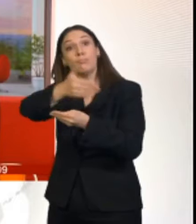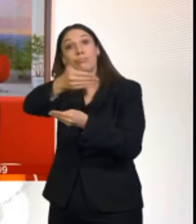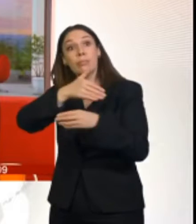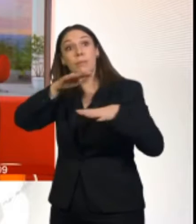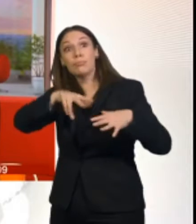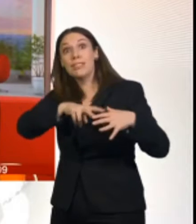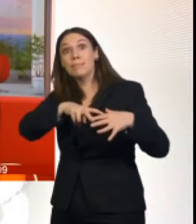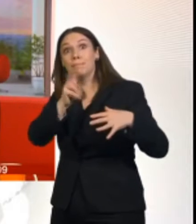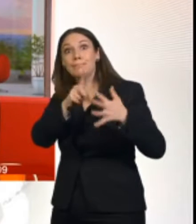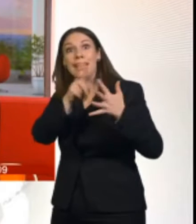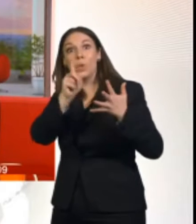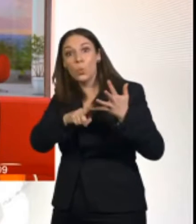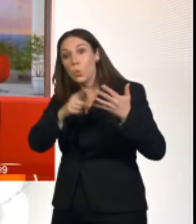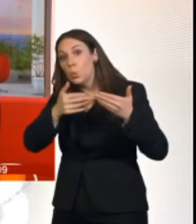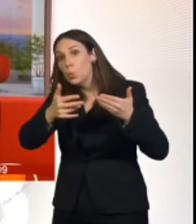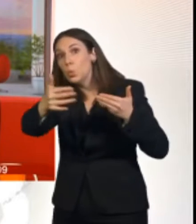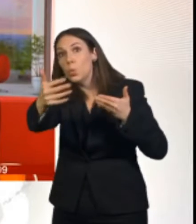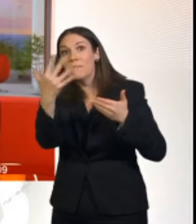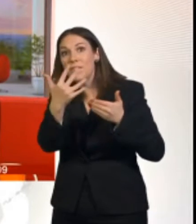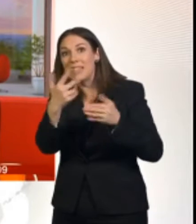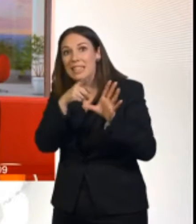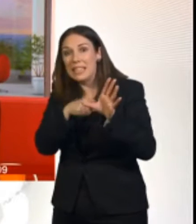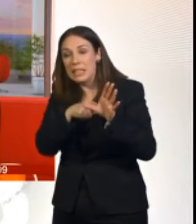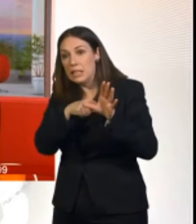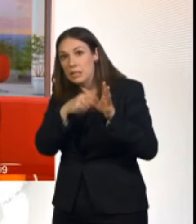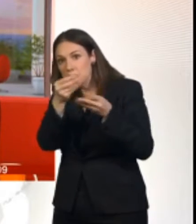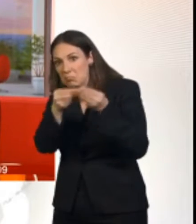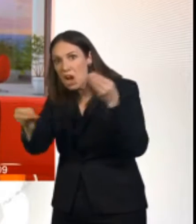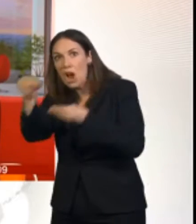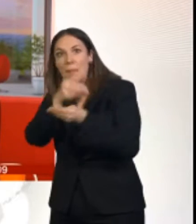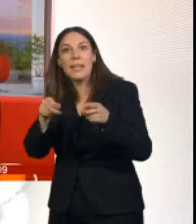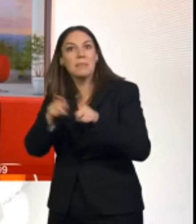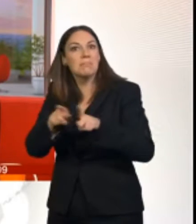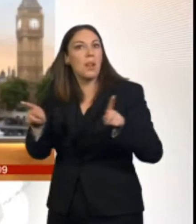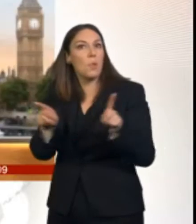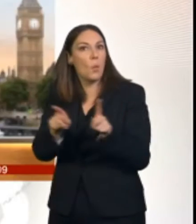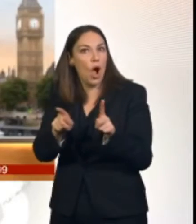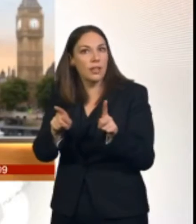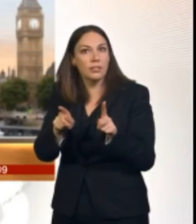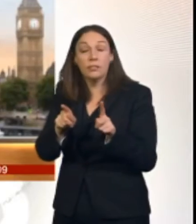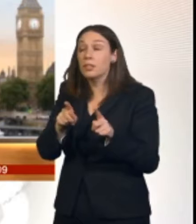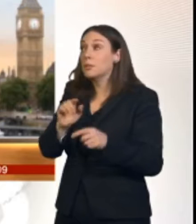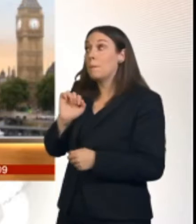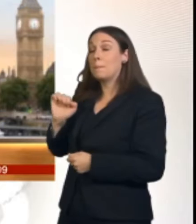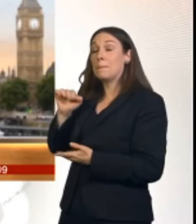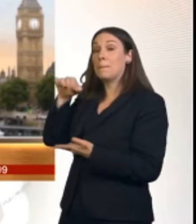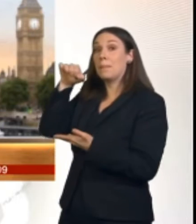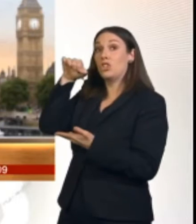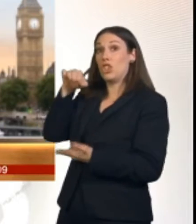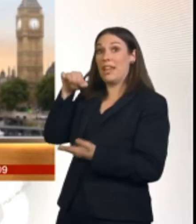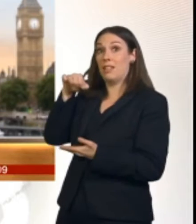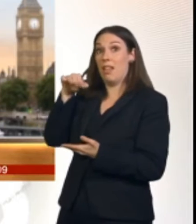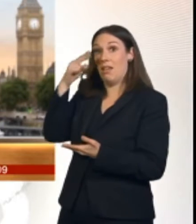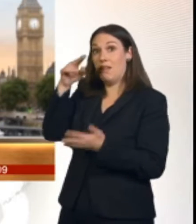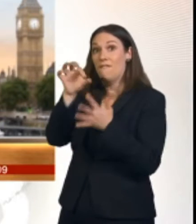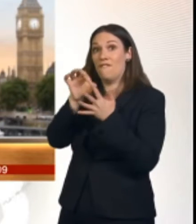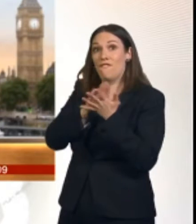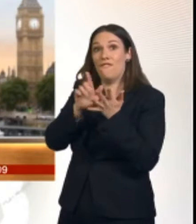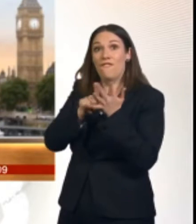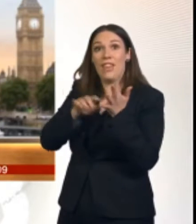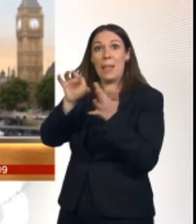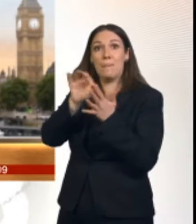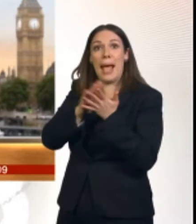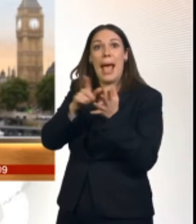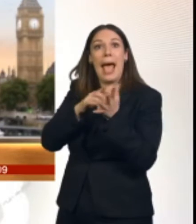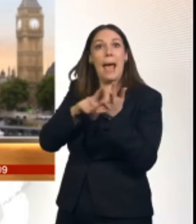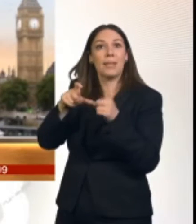explore what might happen in the case of no deal. Chancellor Philip Hammond joins us now from Westminster. Very good morning to you, Mr Hammond. Thank you for